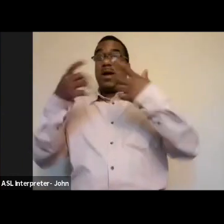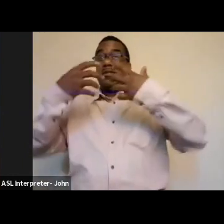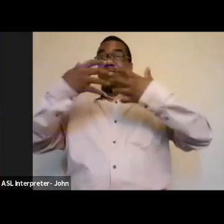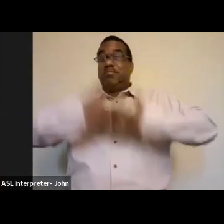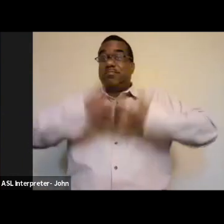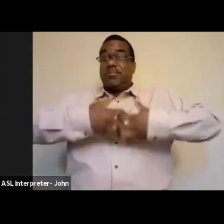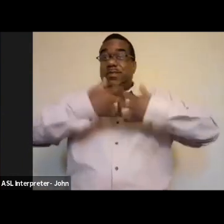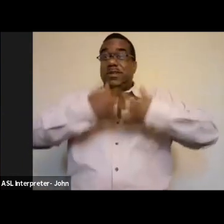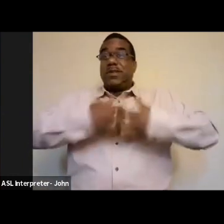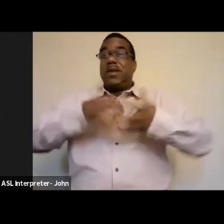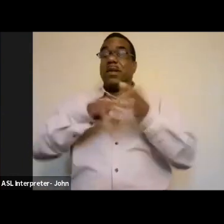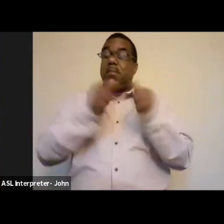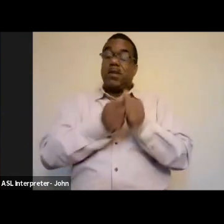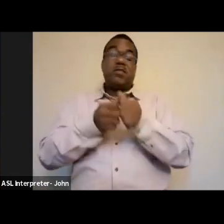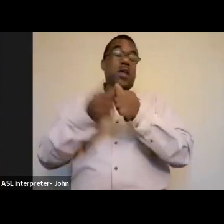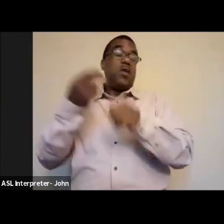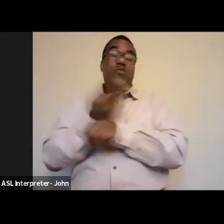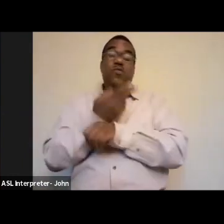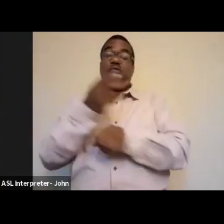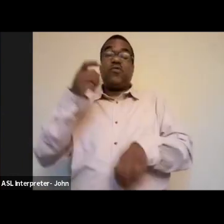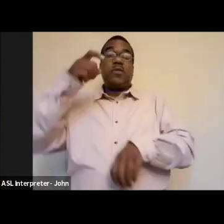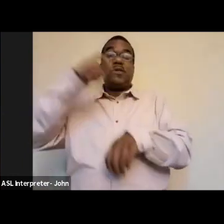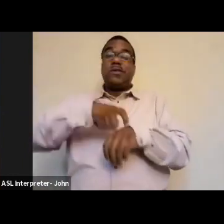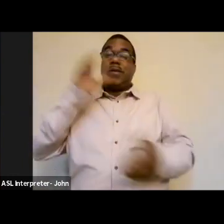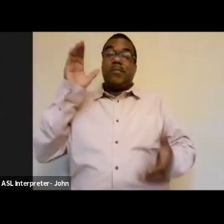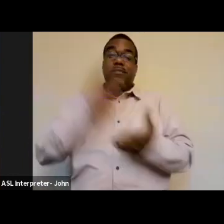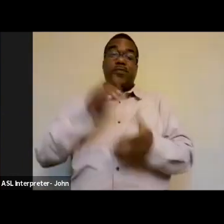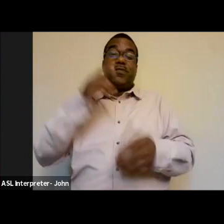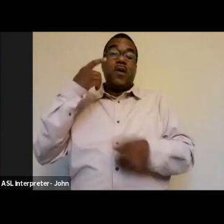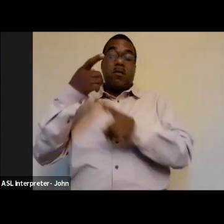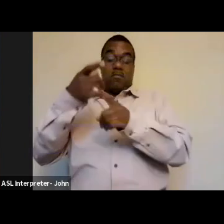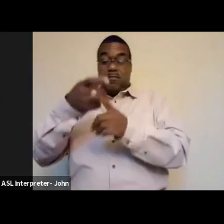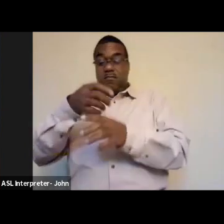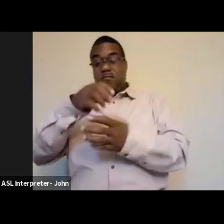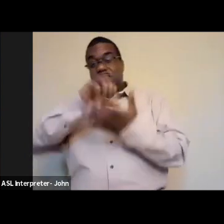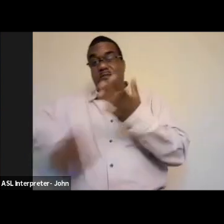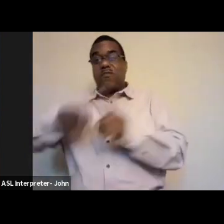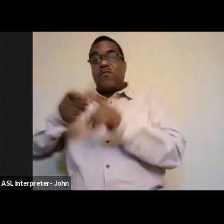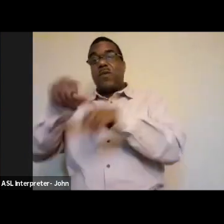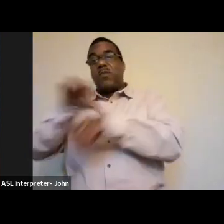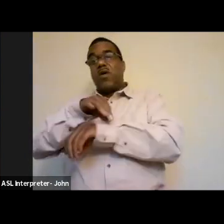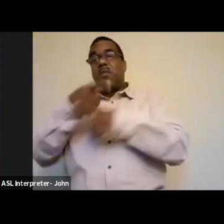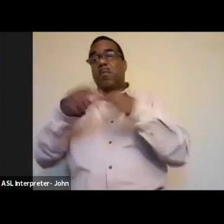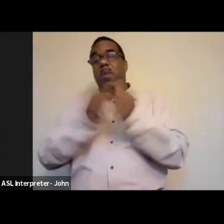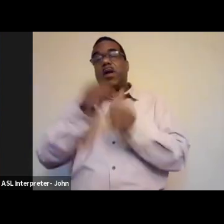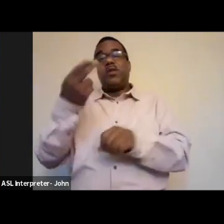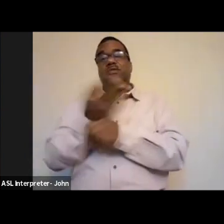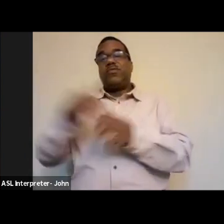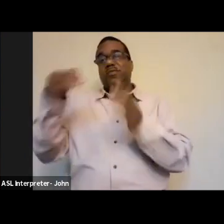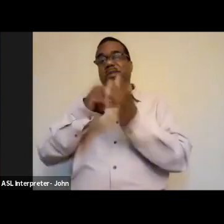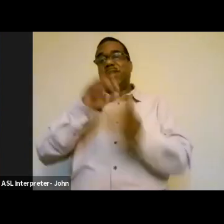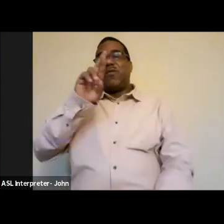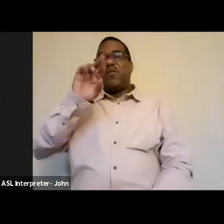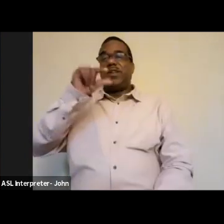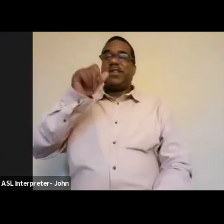time extracting from the earth. So I think the idea of regenerative design is that if we are doing things more